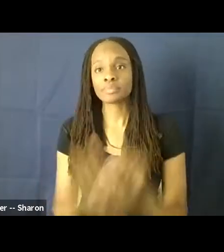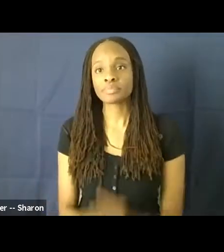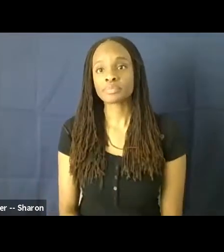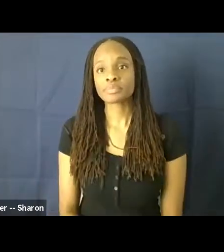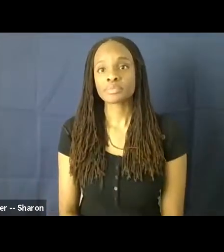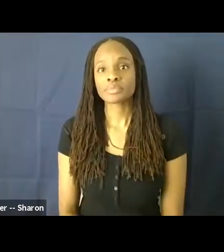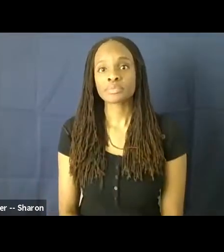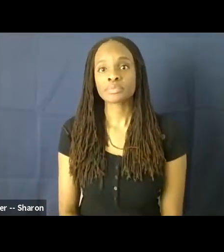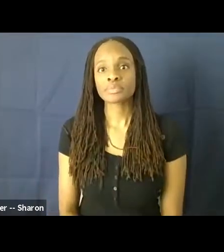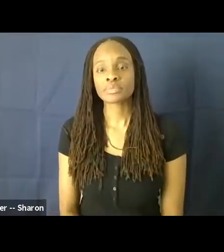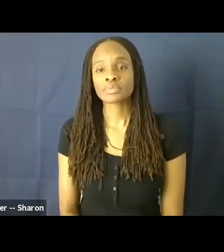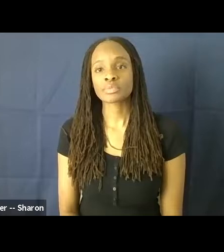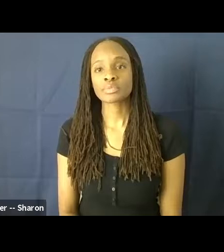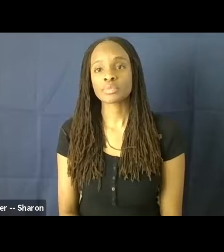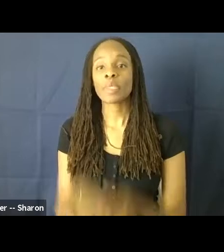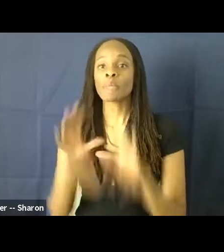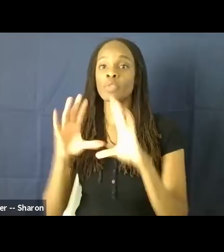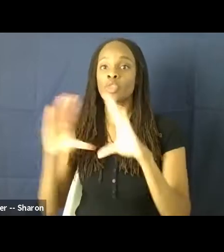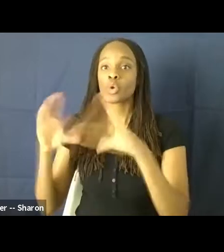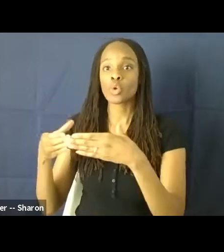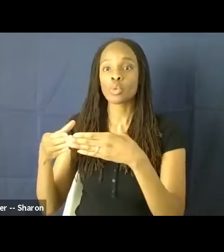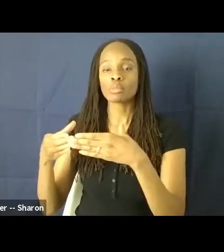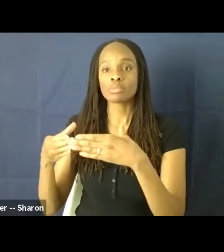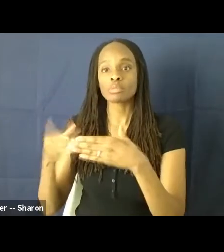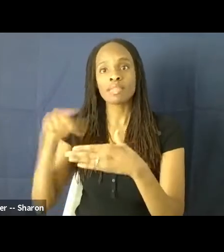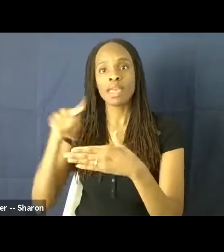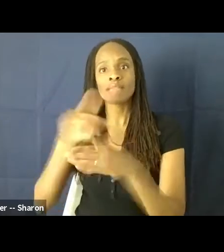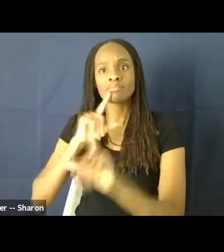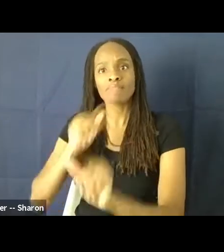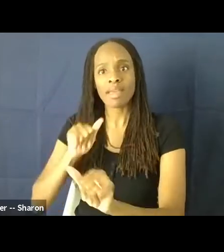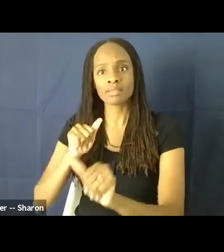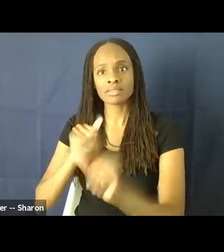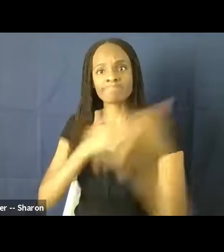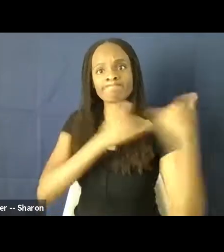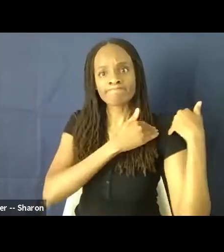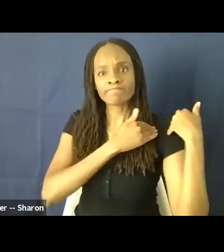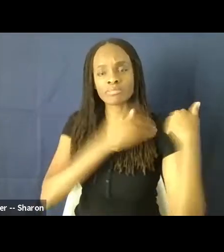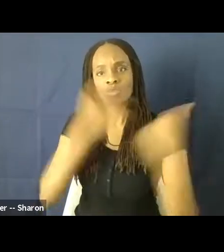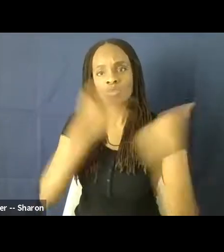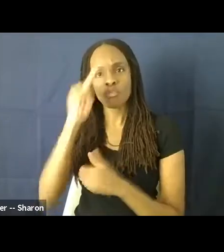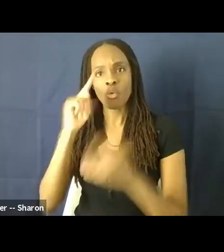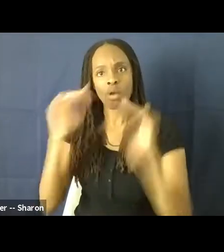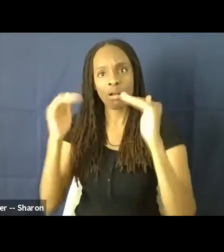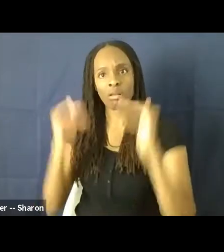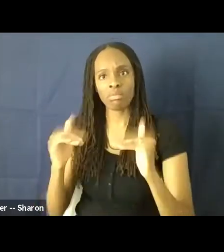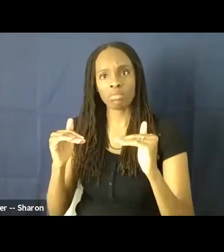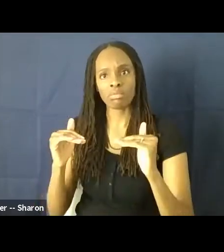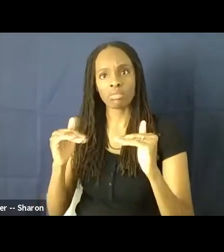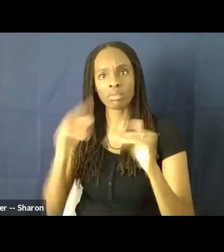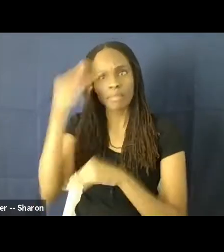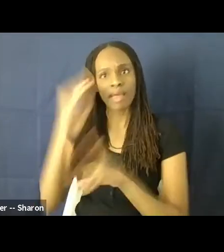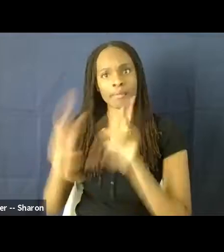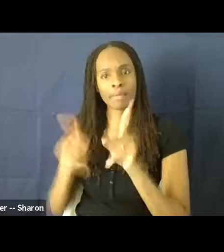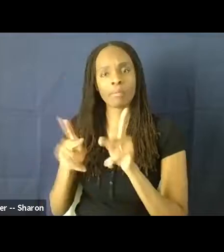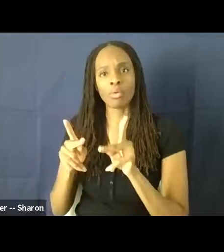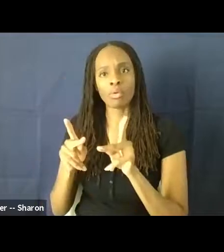So the group also demands accountability for the dehumanization and devaluation of black people at